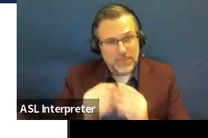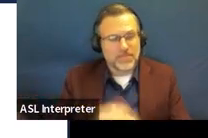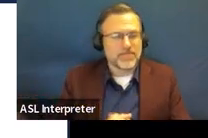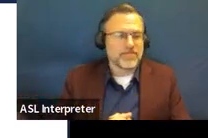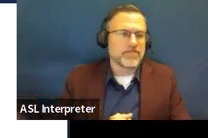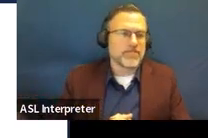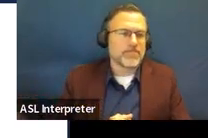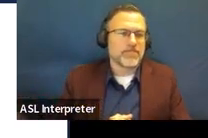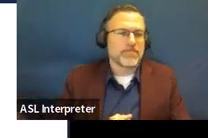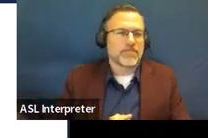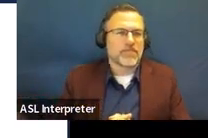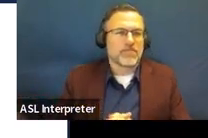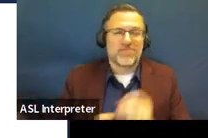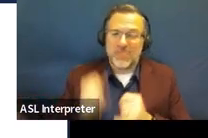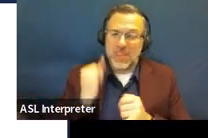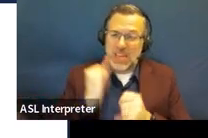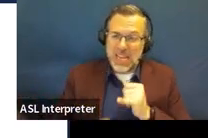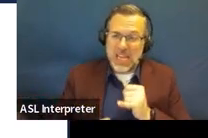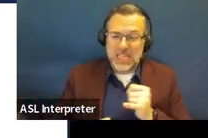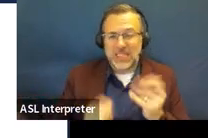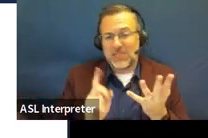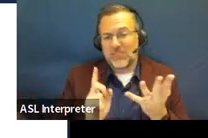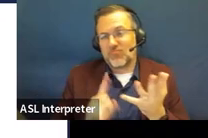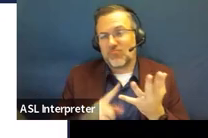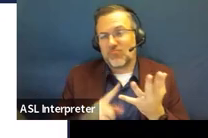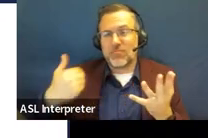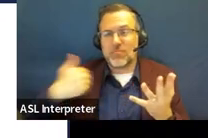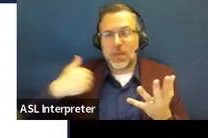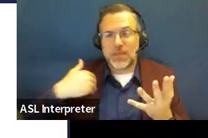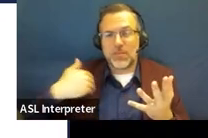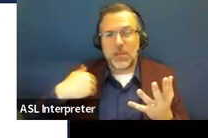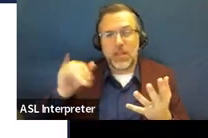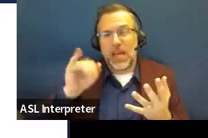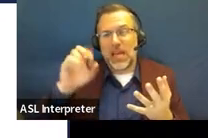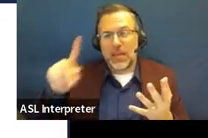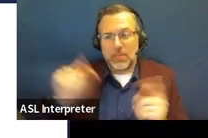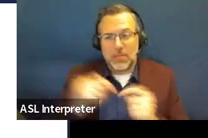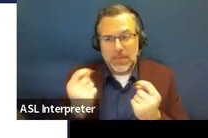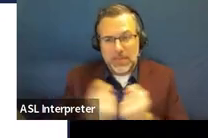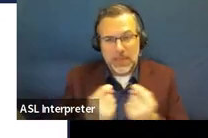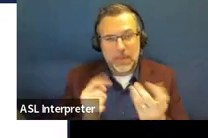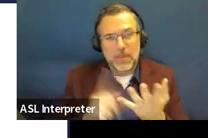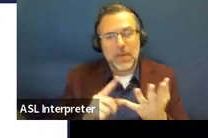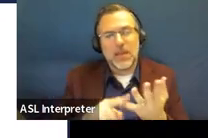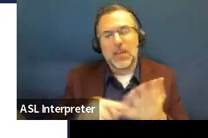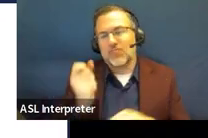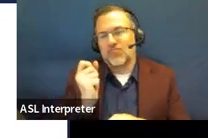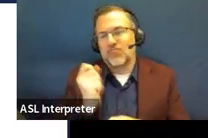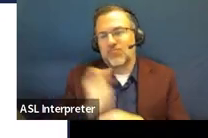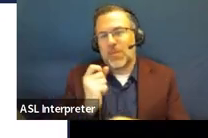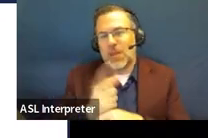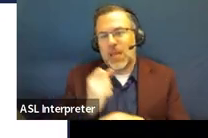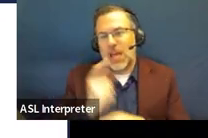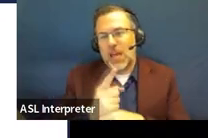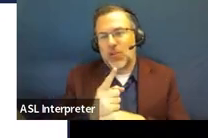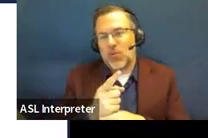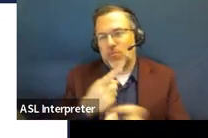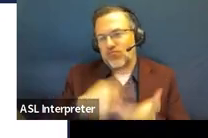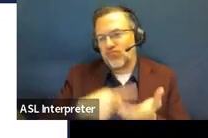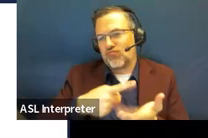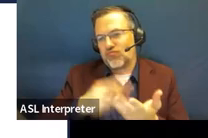And then the final major responsibility of the IEP team being the annual review, so